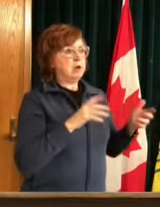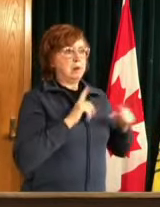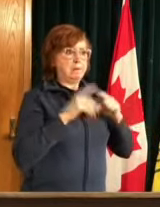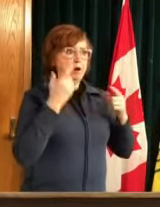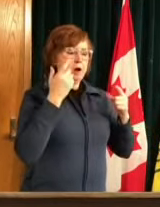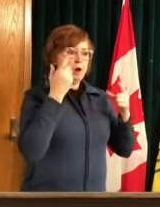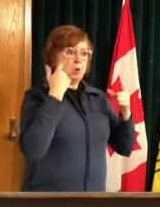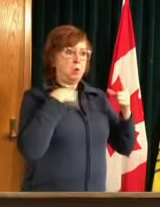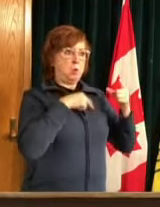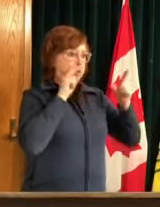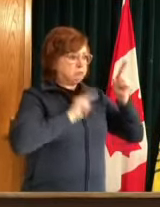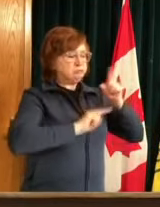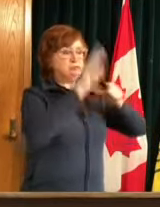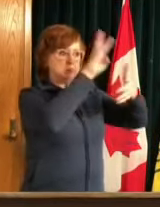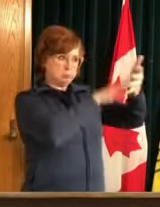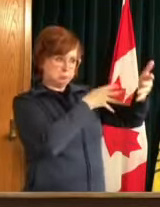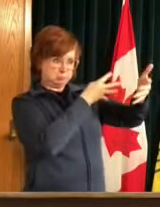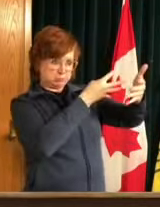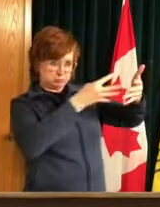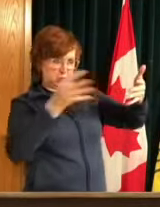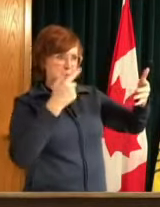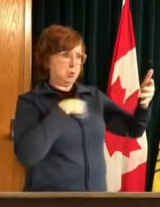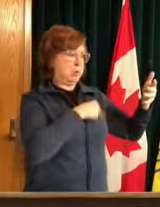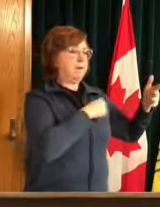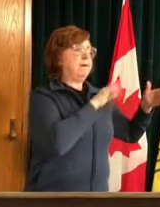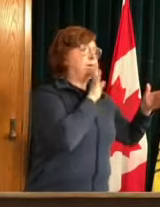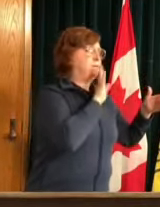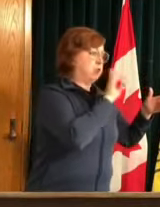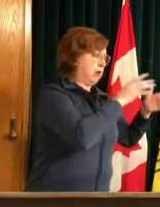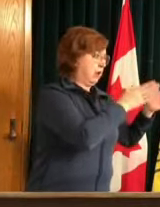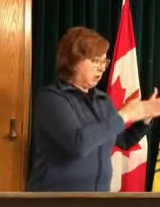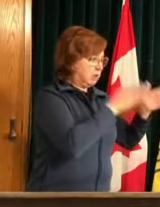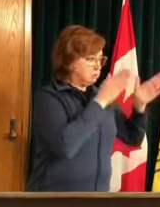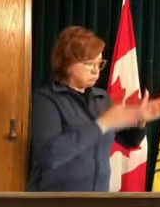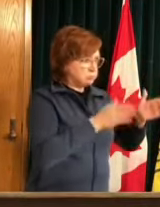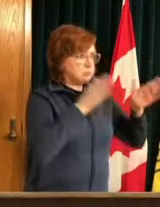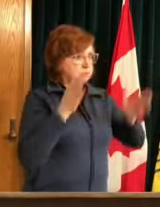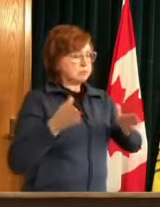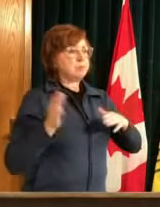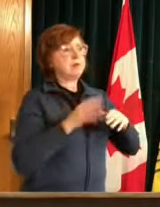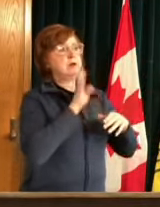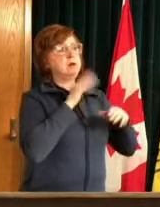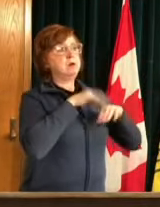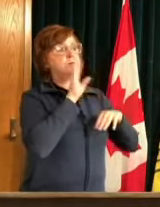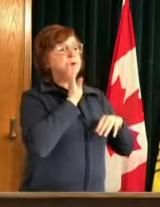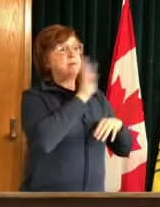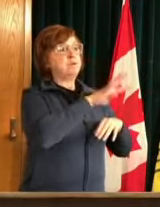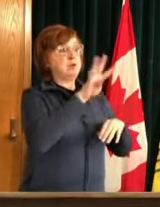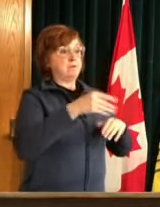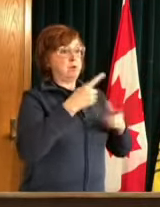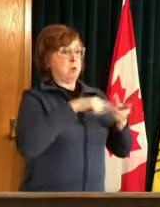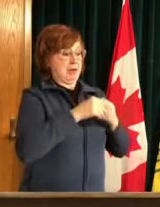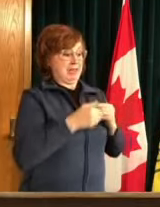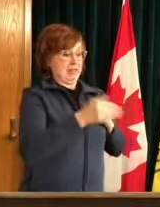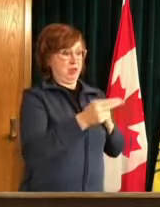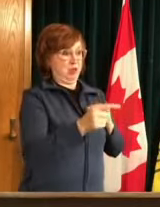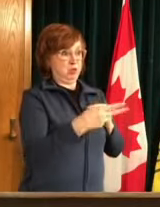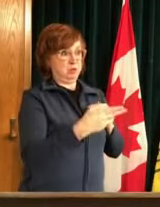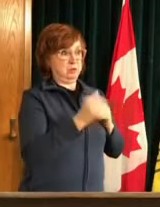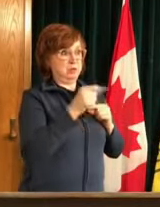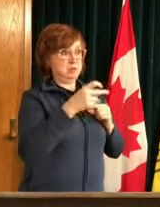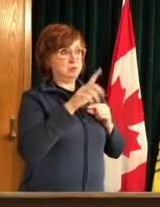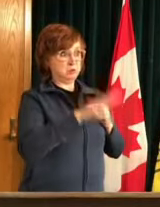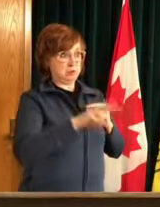lower the province-wide eligibility eligibility age to 44 and older this Thursday April the 22nd